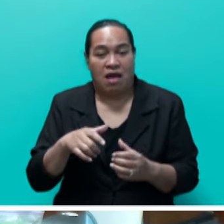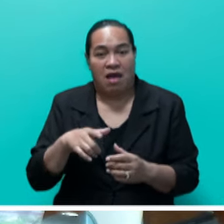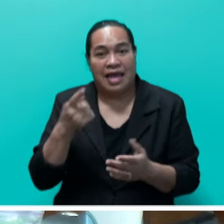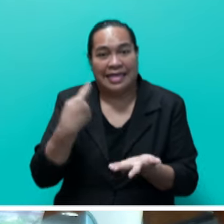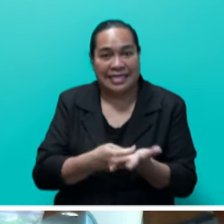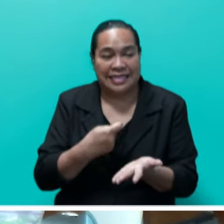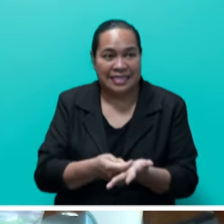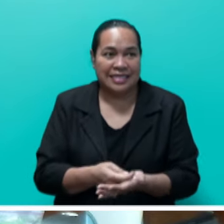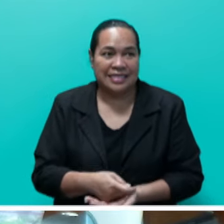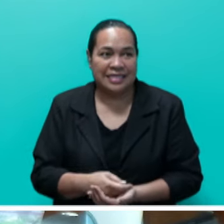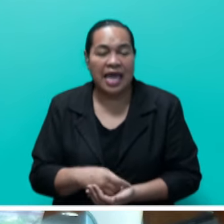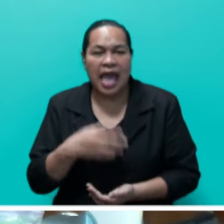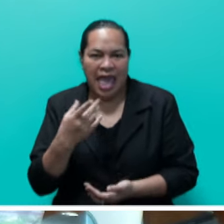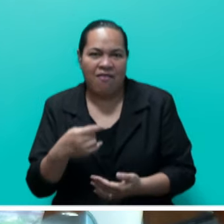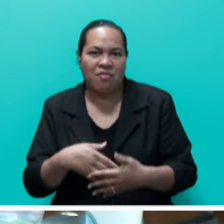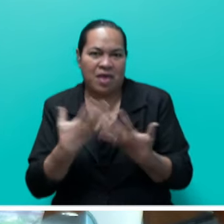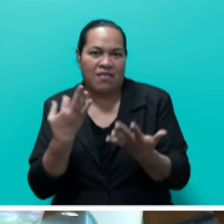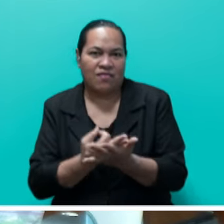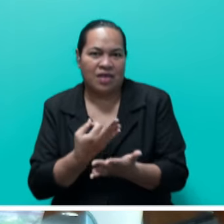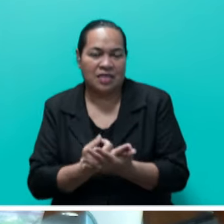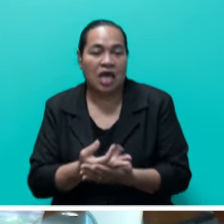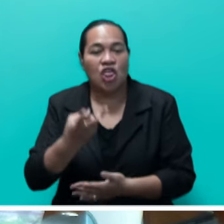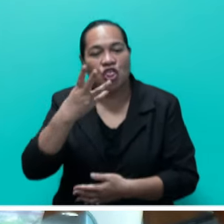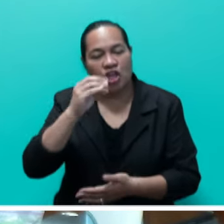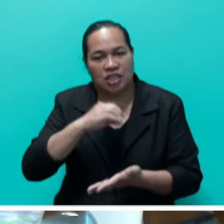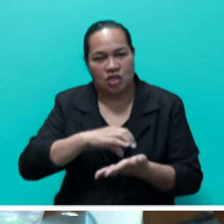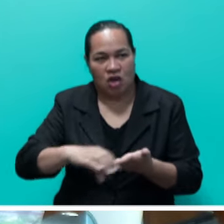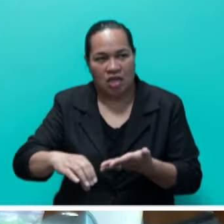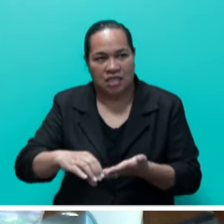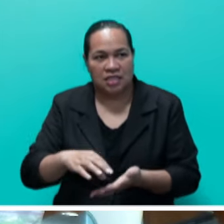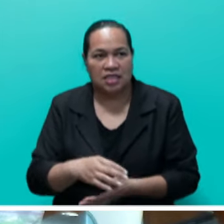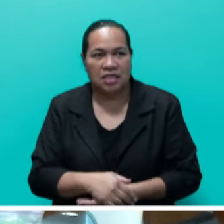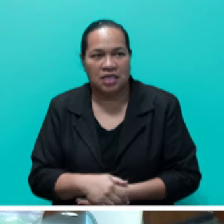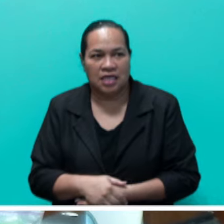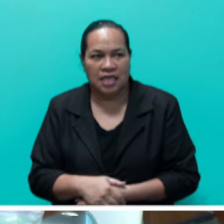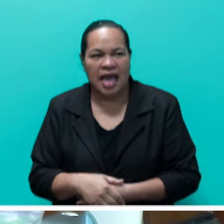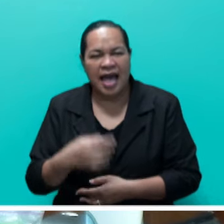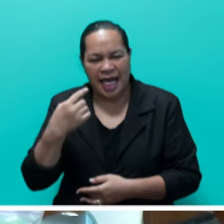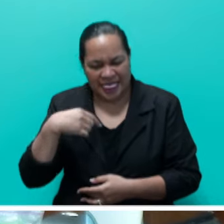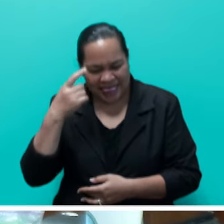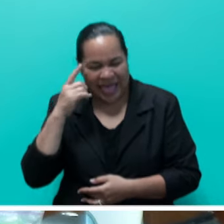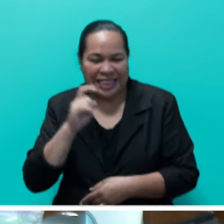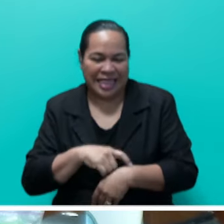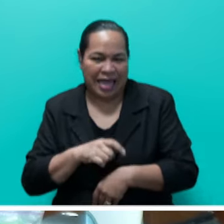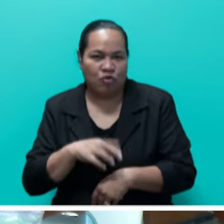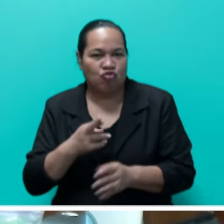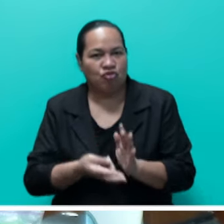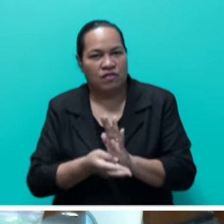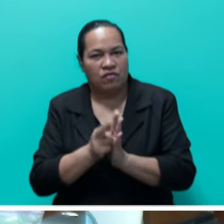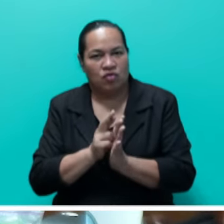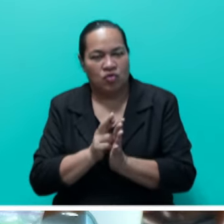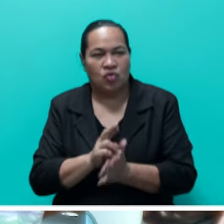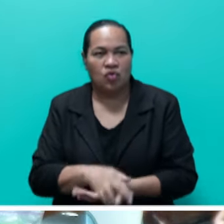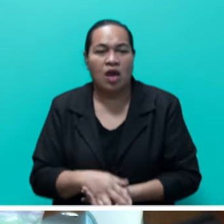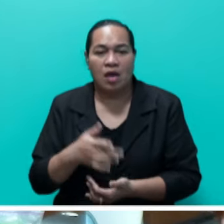application fee of $30. I think it's time to review that because of the extent